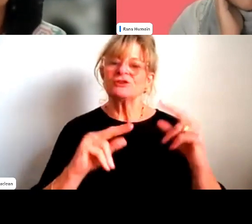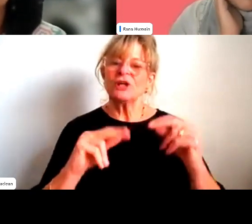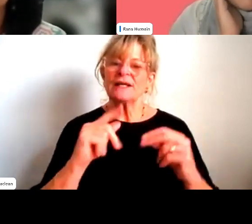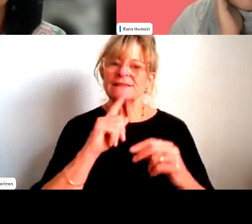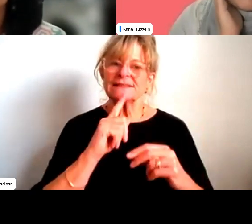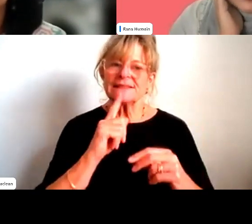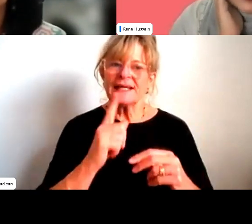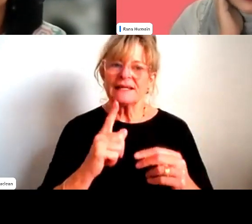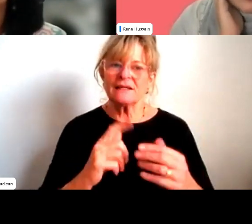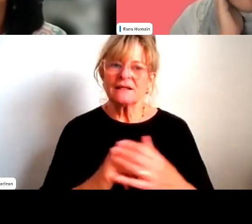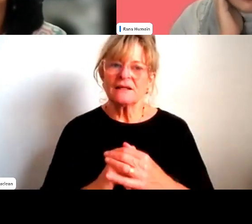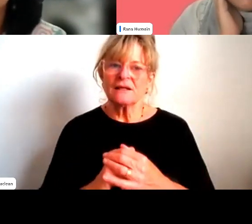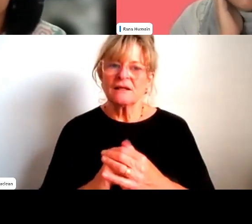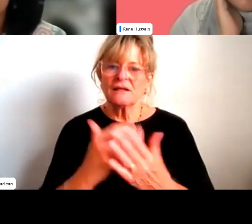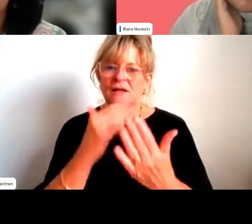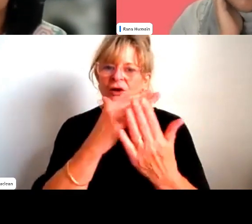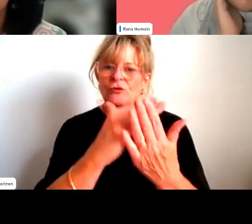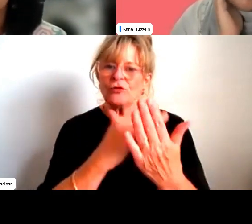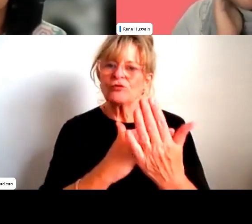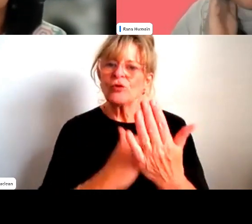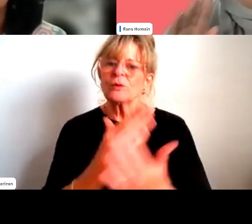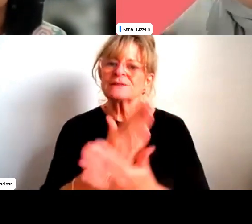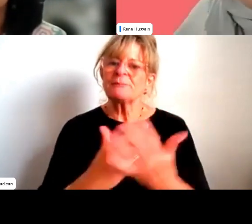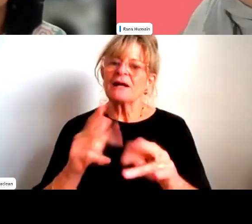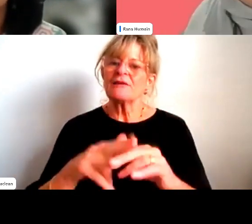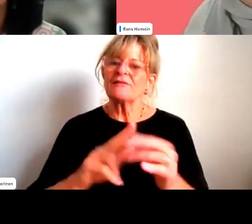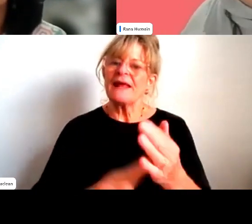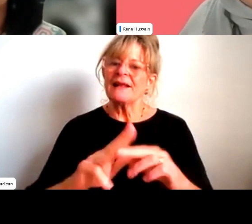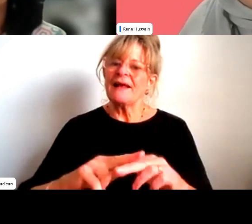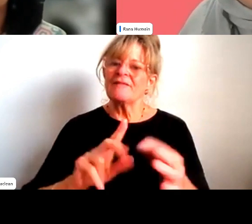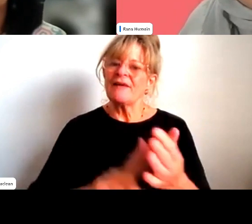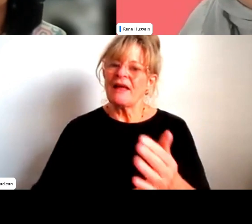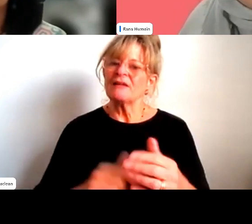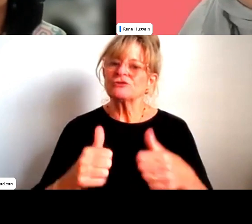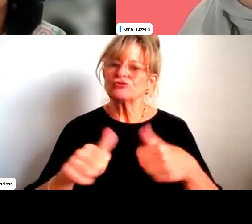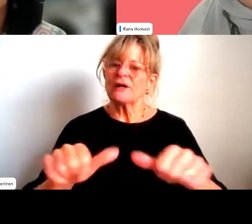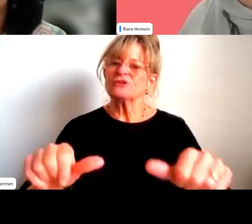rule is part of, uh, the NFL strategy as well, which is great.